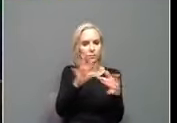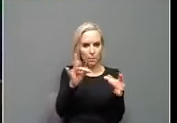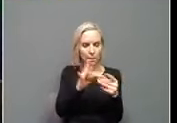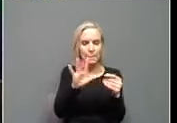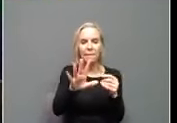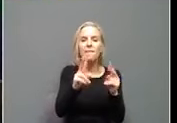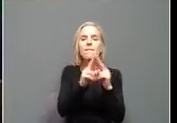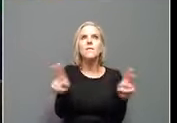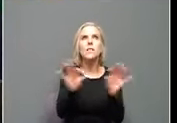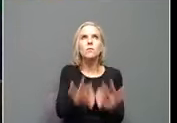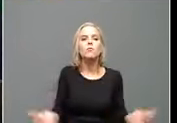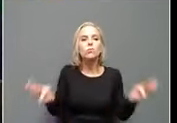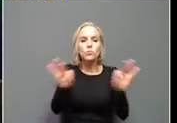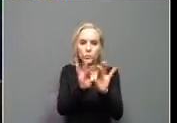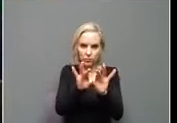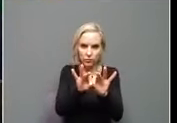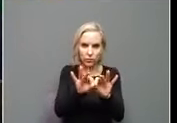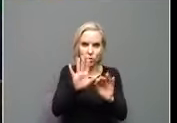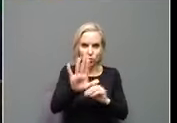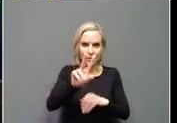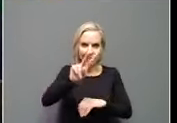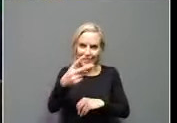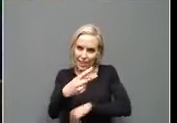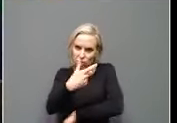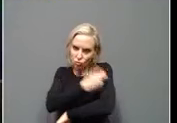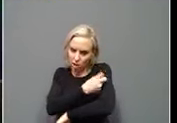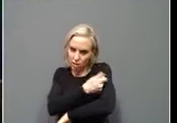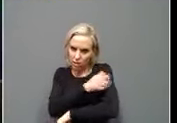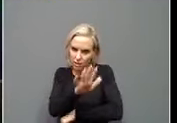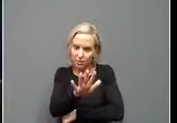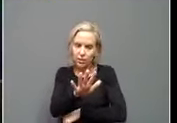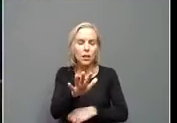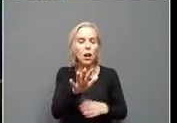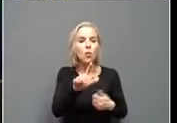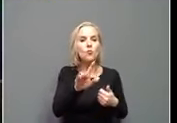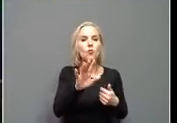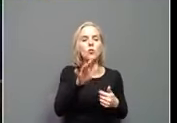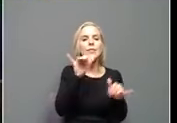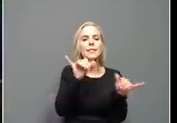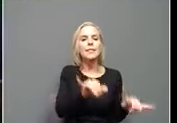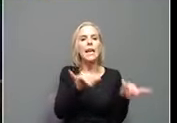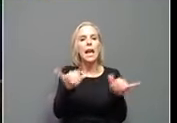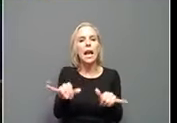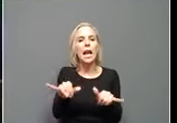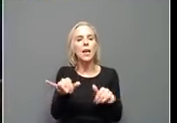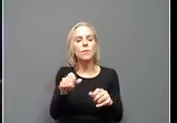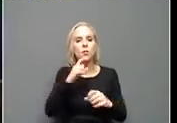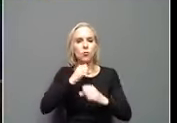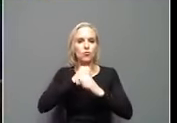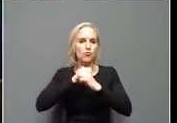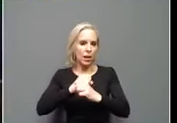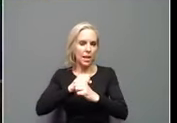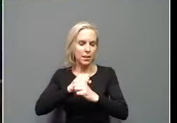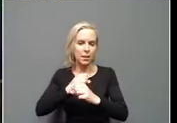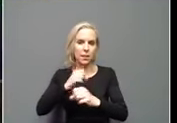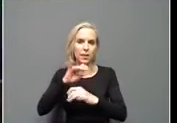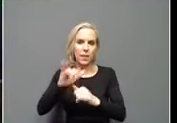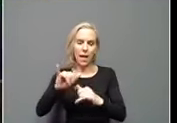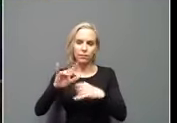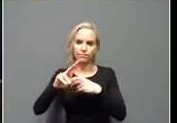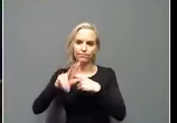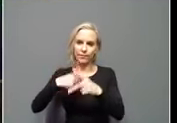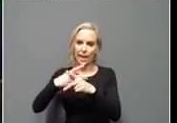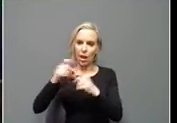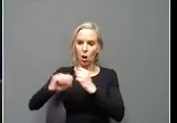very important. You get the second dose that you don't have the same strength of protection. You probably don't have the same length of